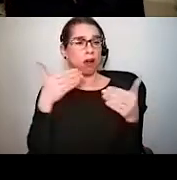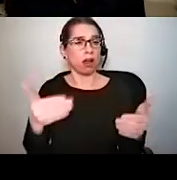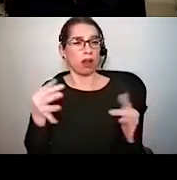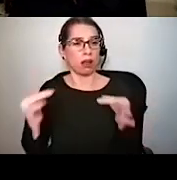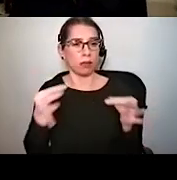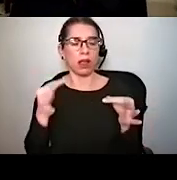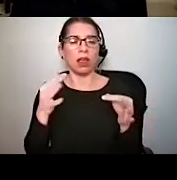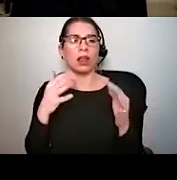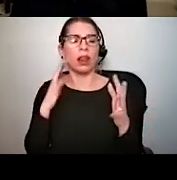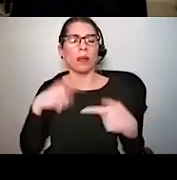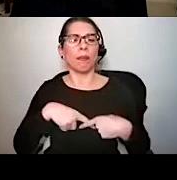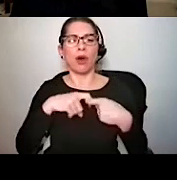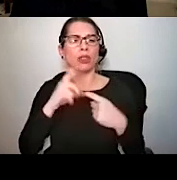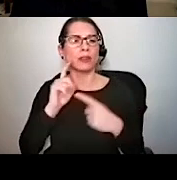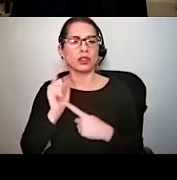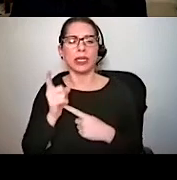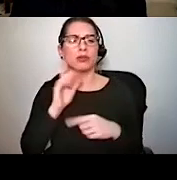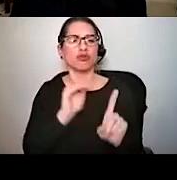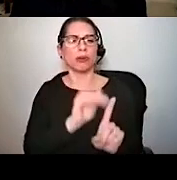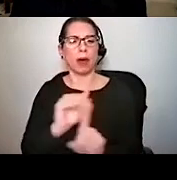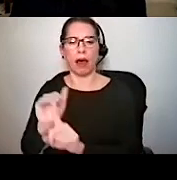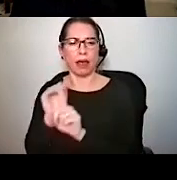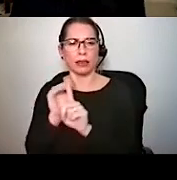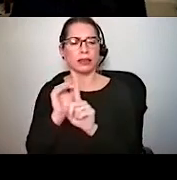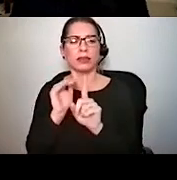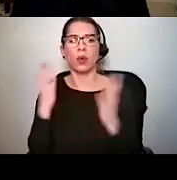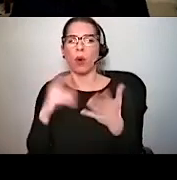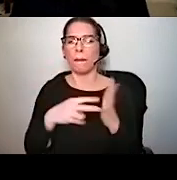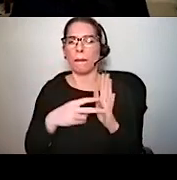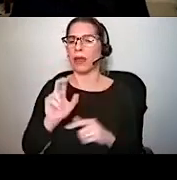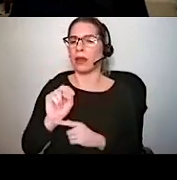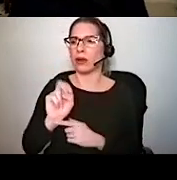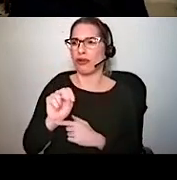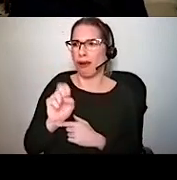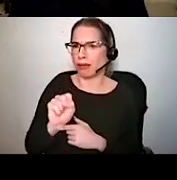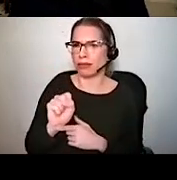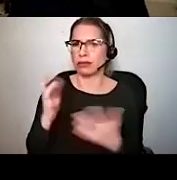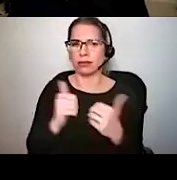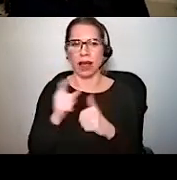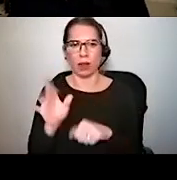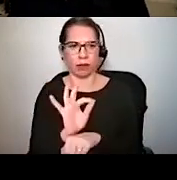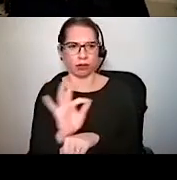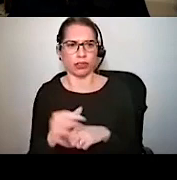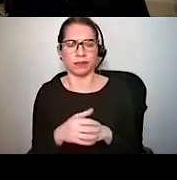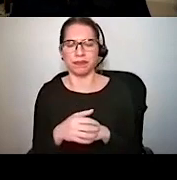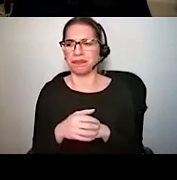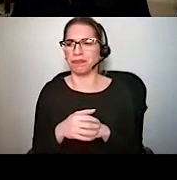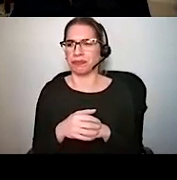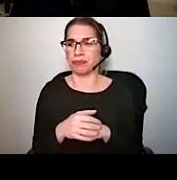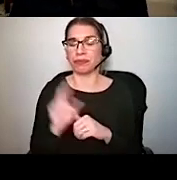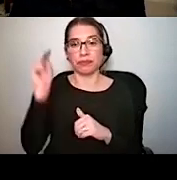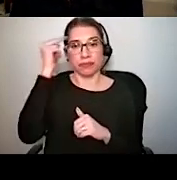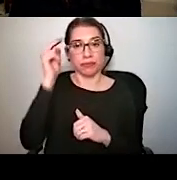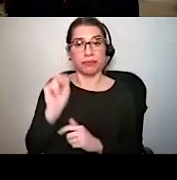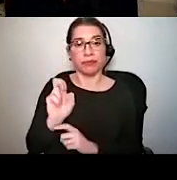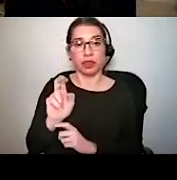everyone, give everyone a quick refresher on what neurons are and how they work. So neurons are a specialized type